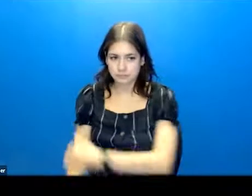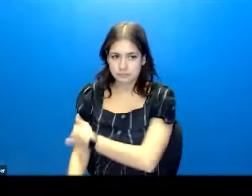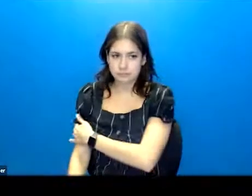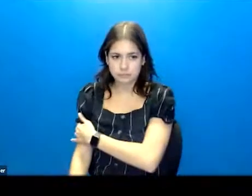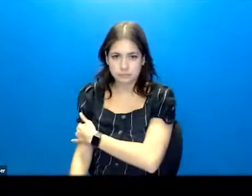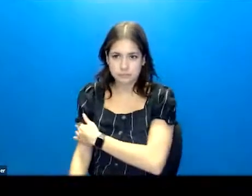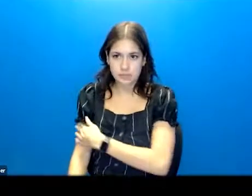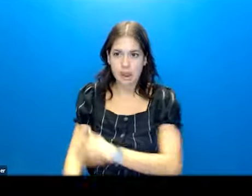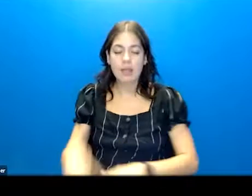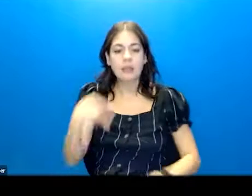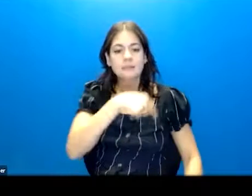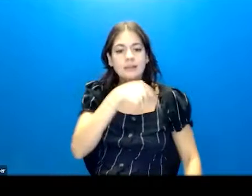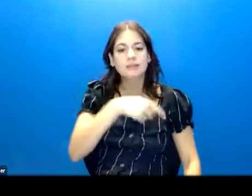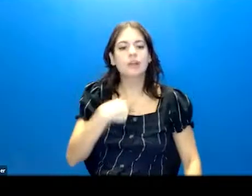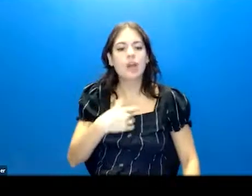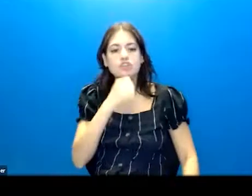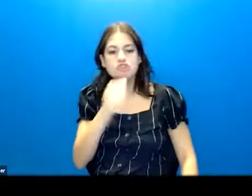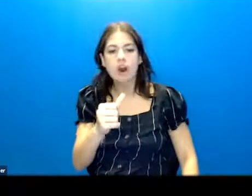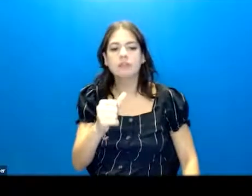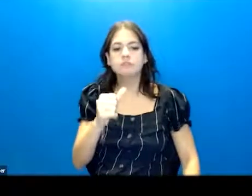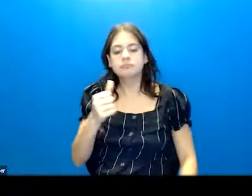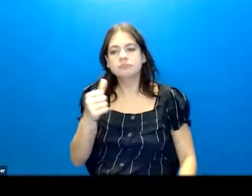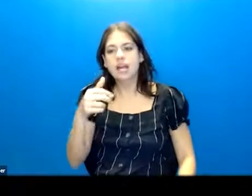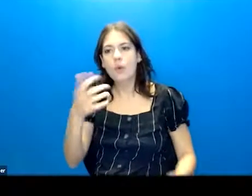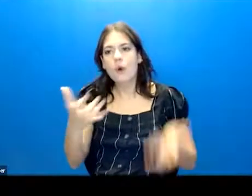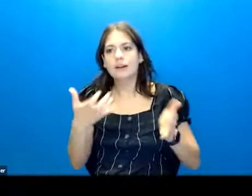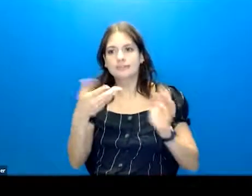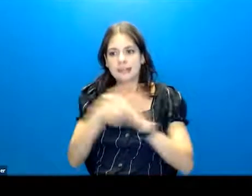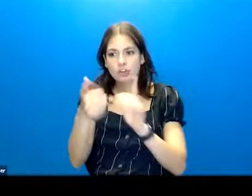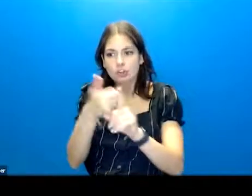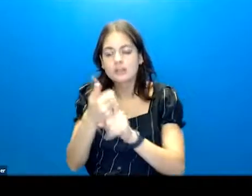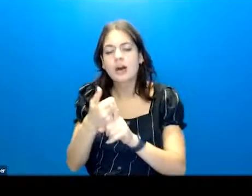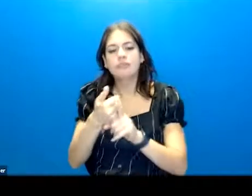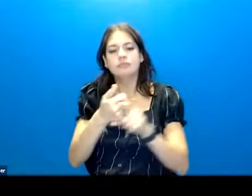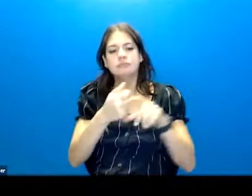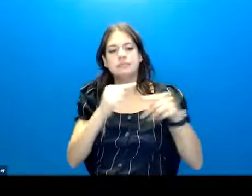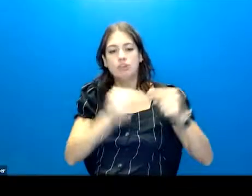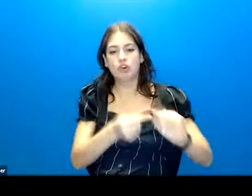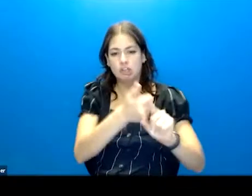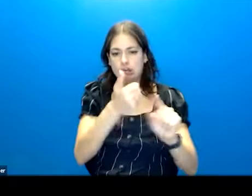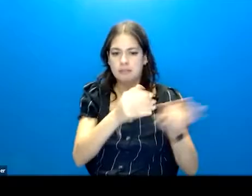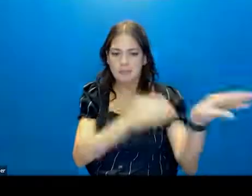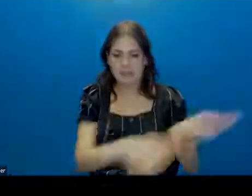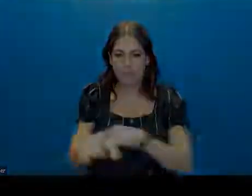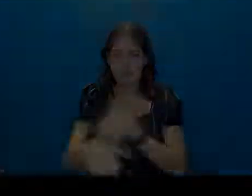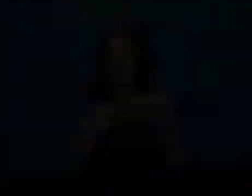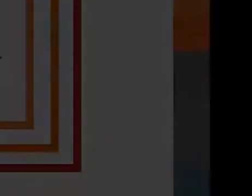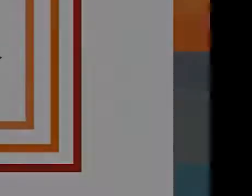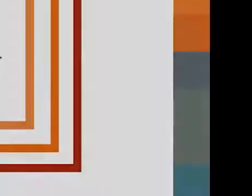down here is our non-suicidal self-injurious behavior. And you're going to code that separately from suicide attempts.